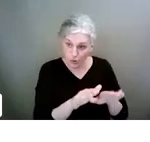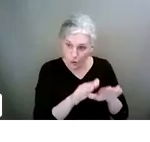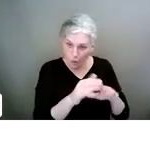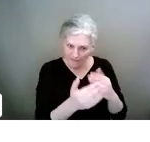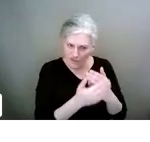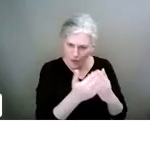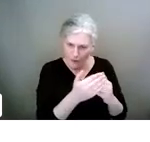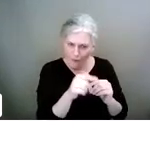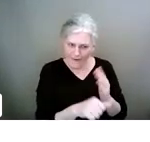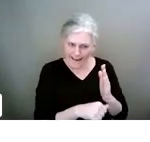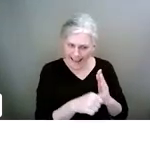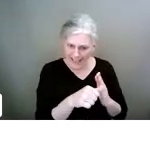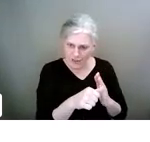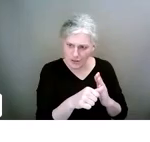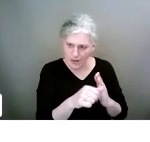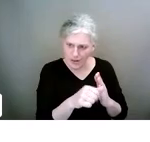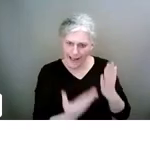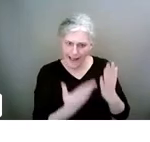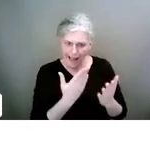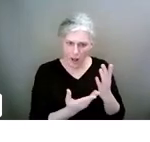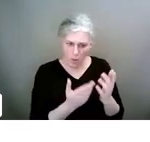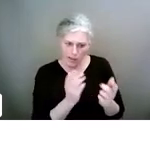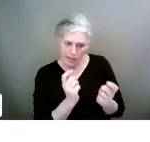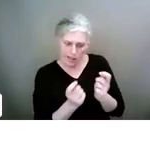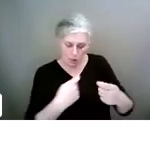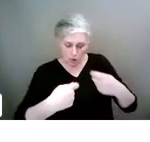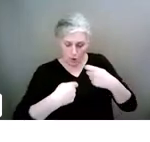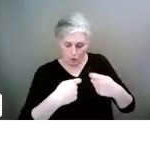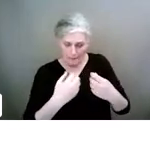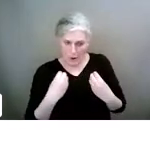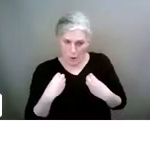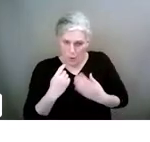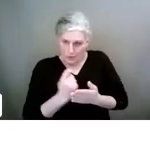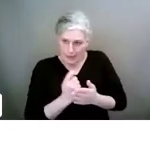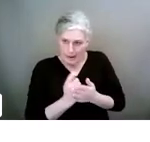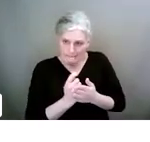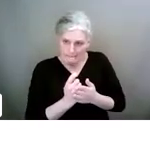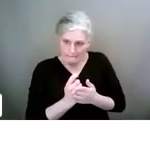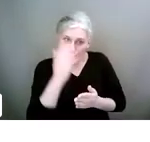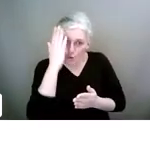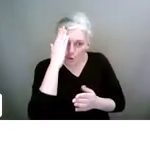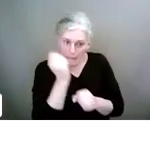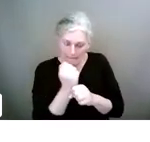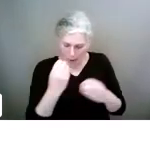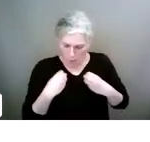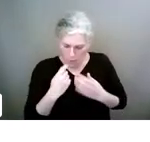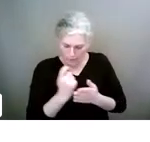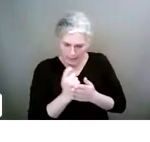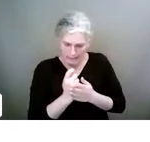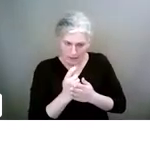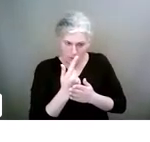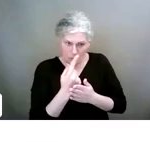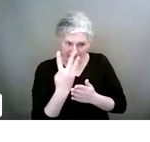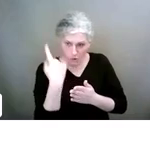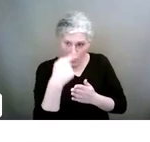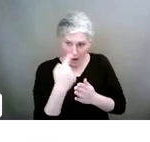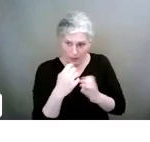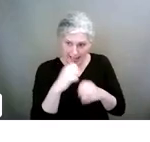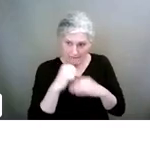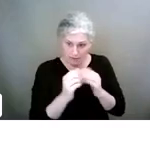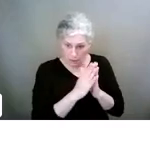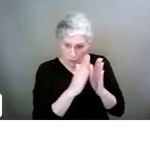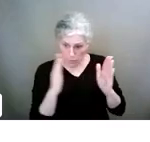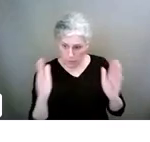a young age how to regulate their own time, being aware of their own time. There's 24 hours in a day. So